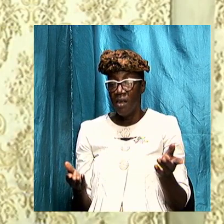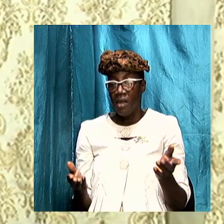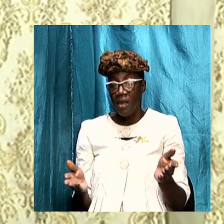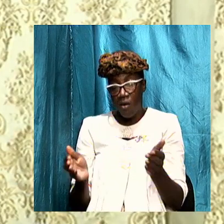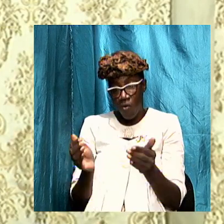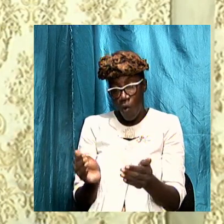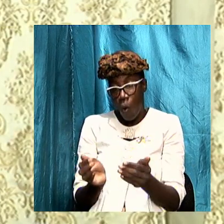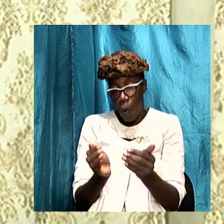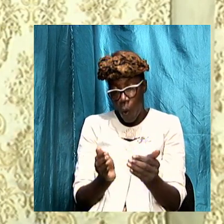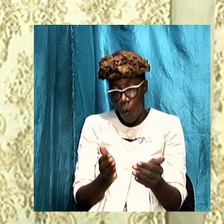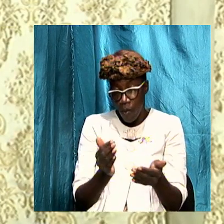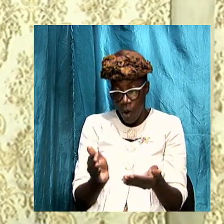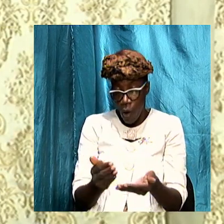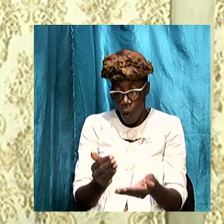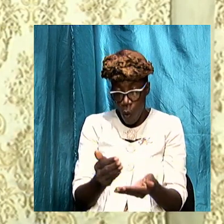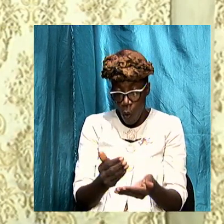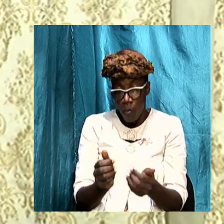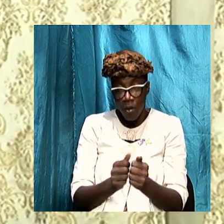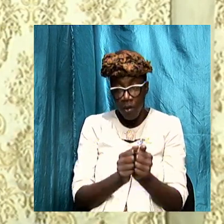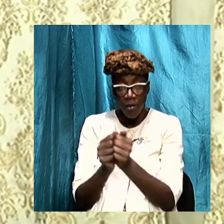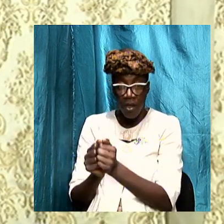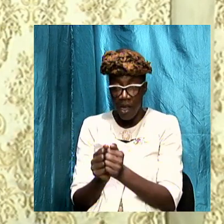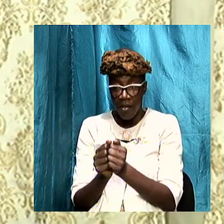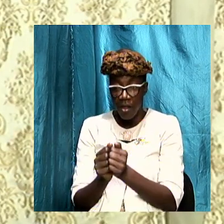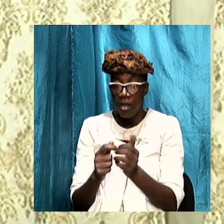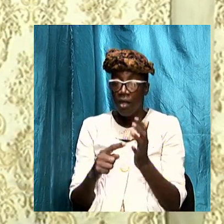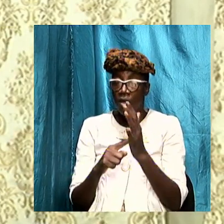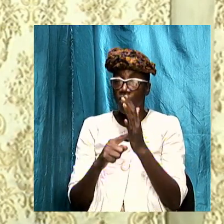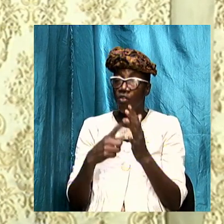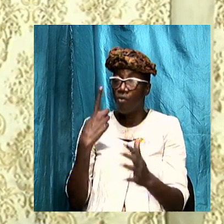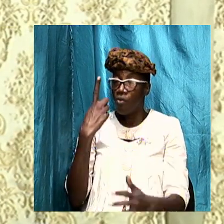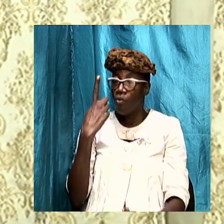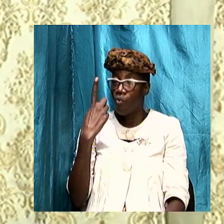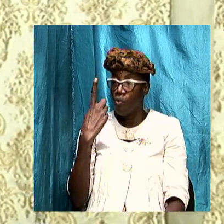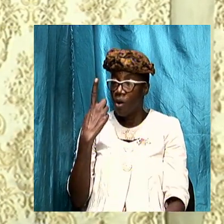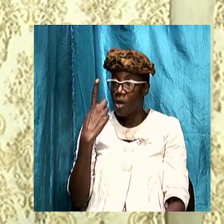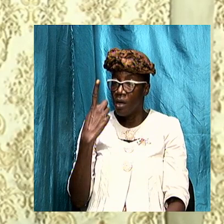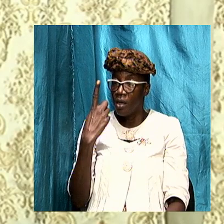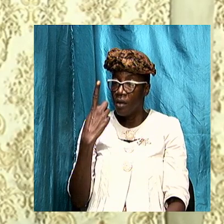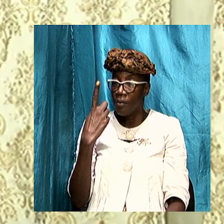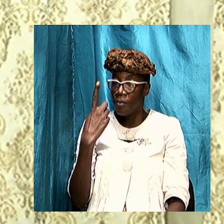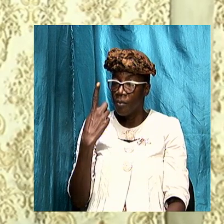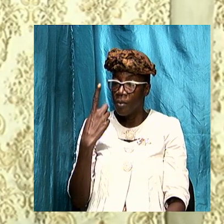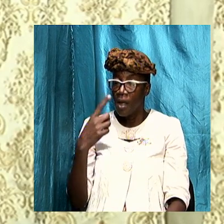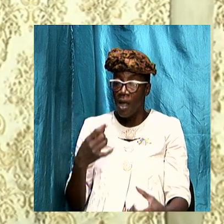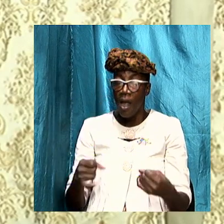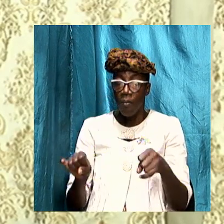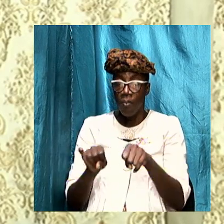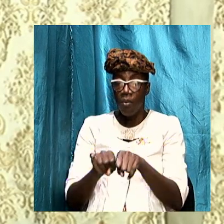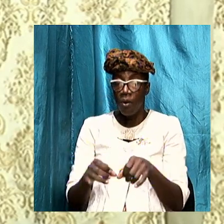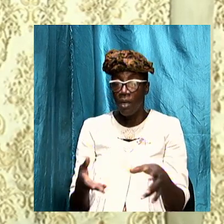up to bring out one main thing